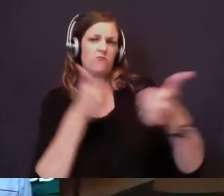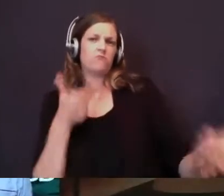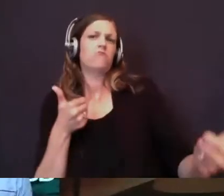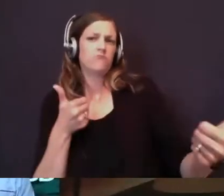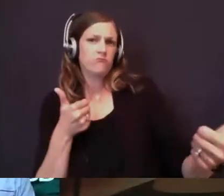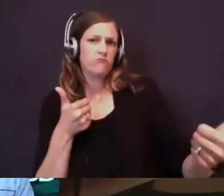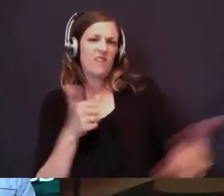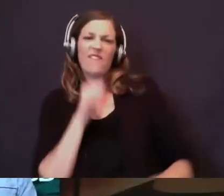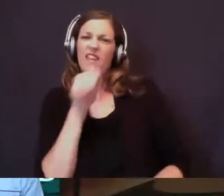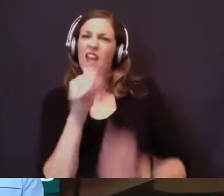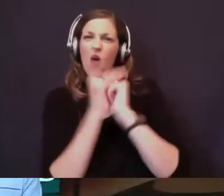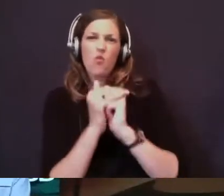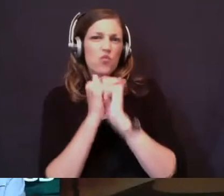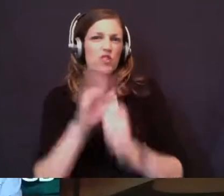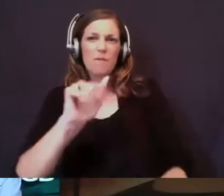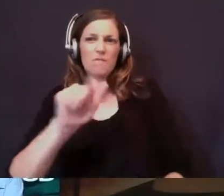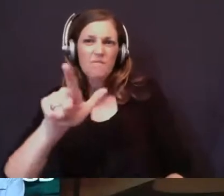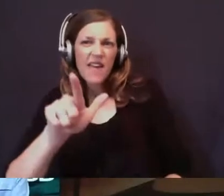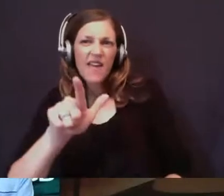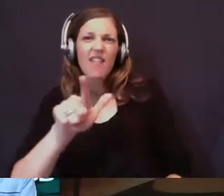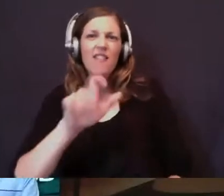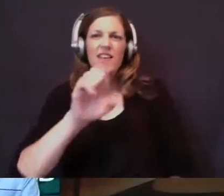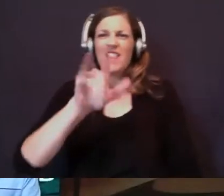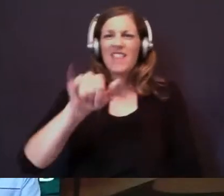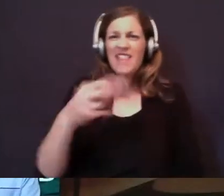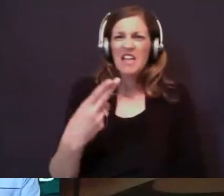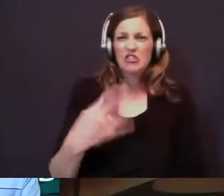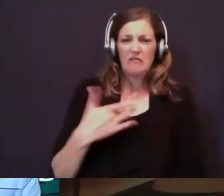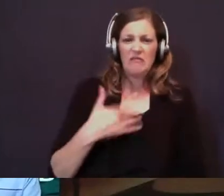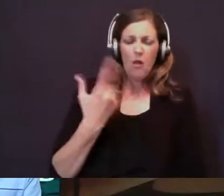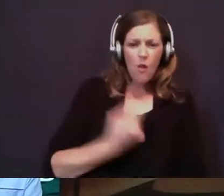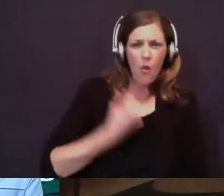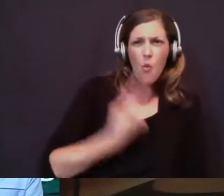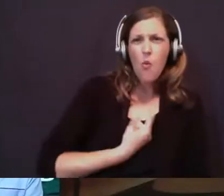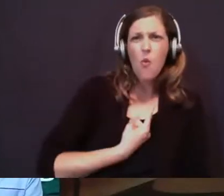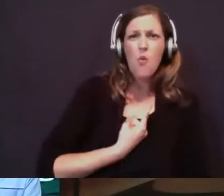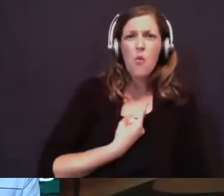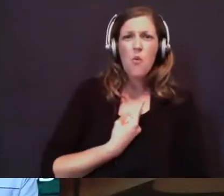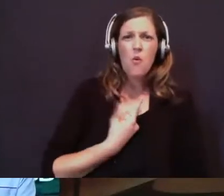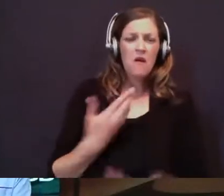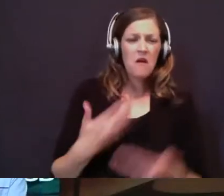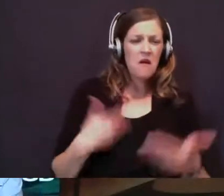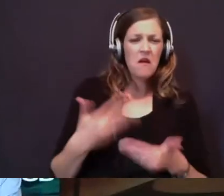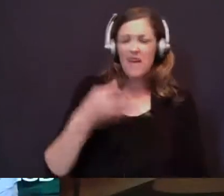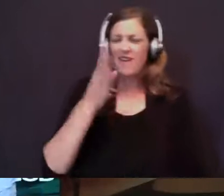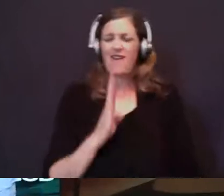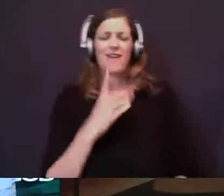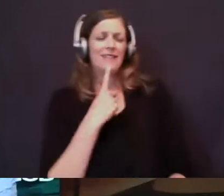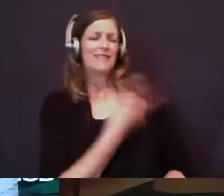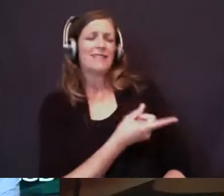have not worshiped Baal. When Elijah felt so alone through his ministry, God says, Elijah,